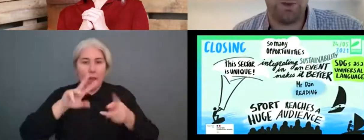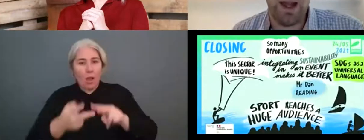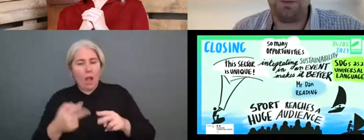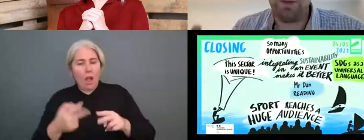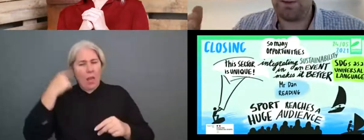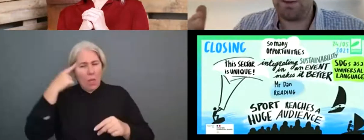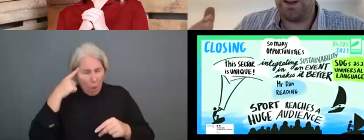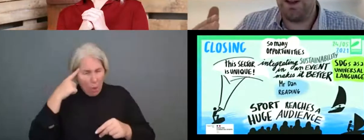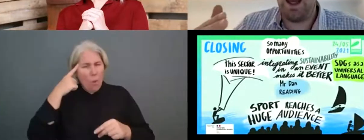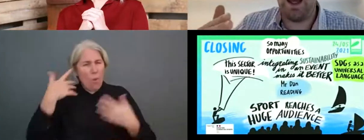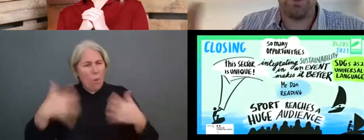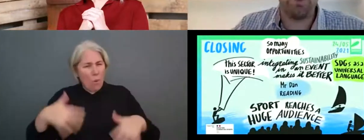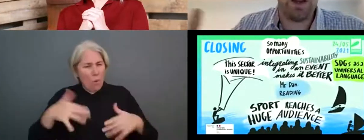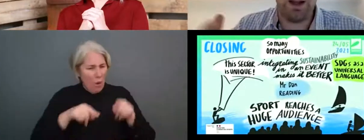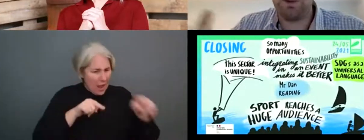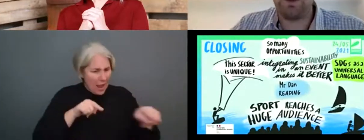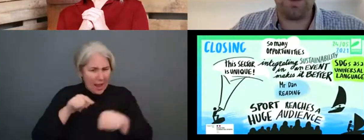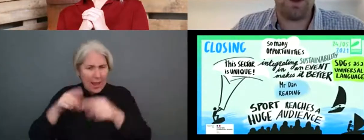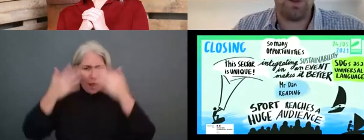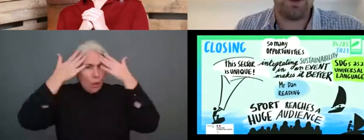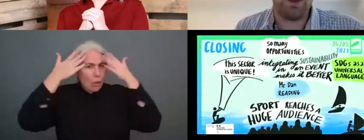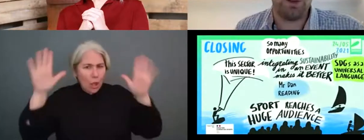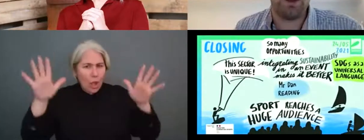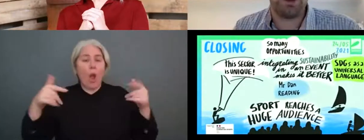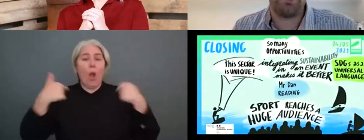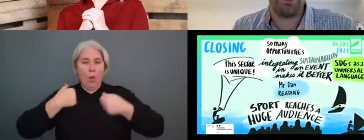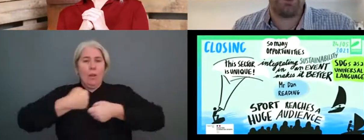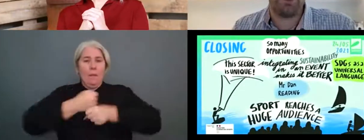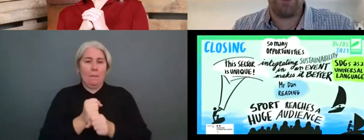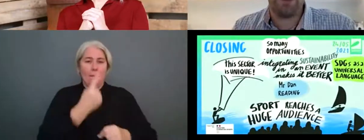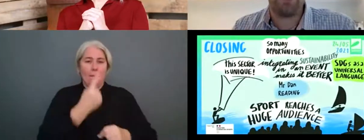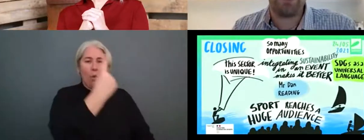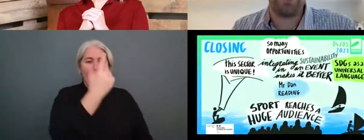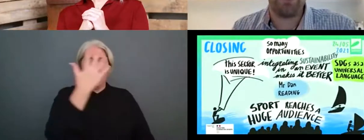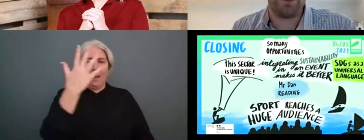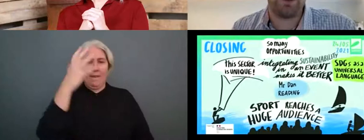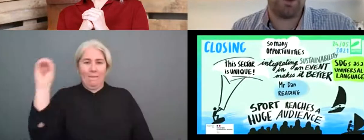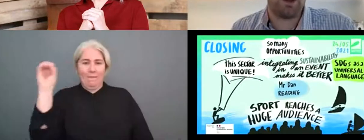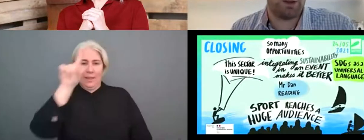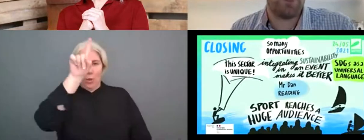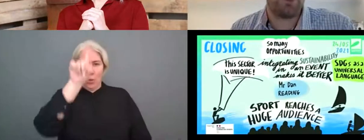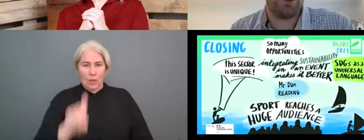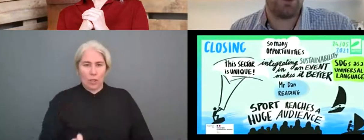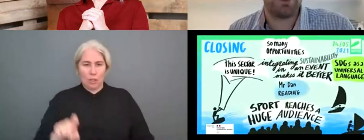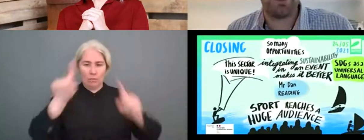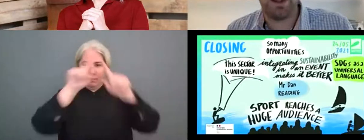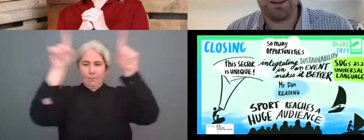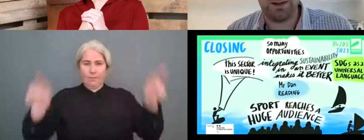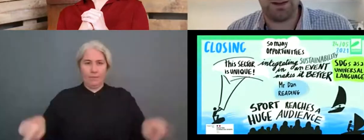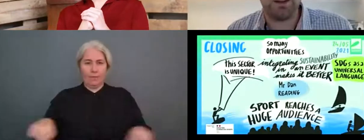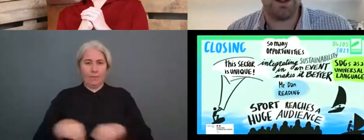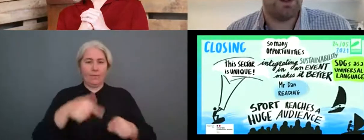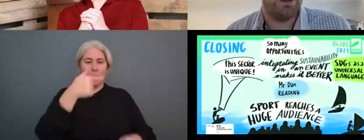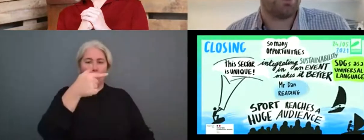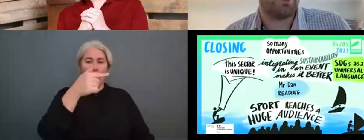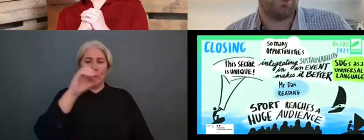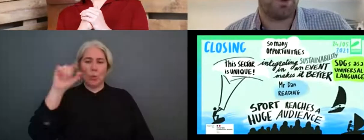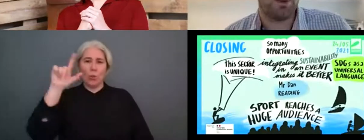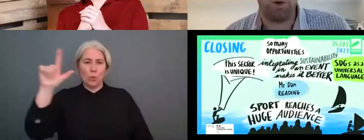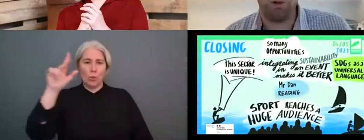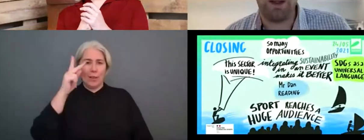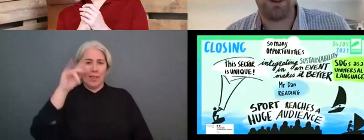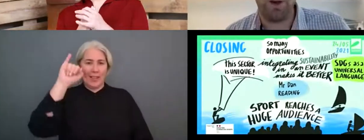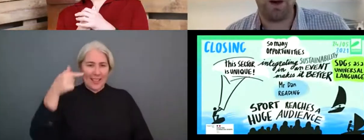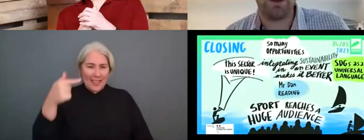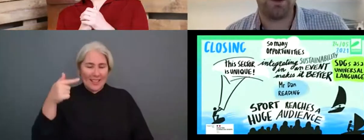So we have this, uh, toolkit, 150 questions. It gives you, it's very interactive. It gives you, it gives users case studies. It gives them